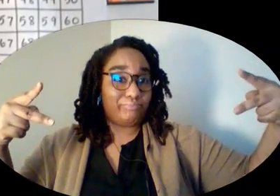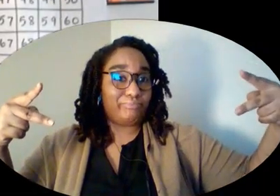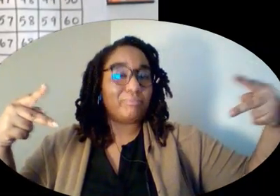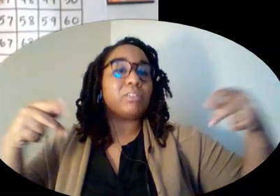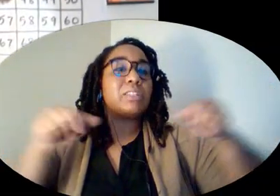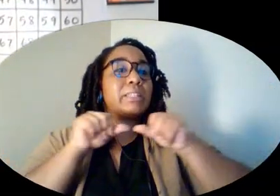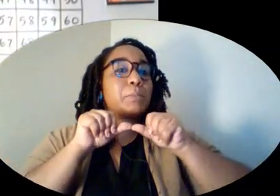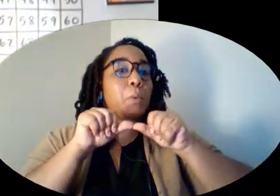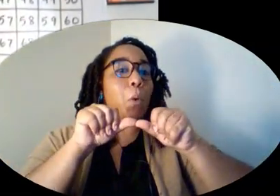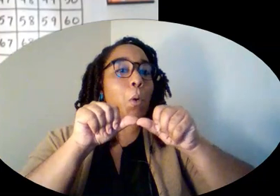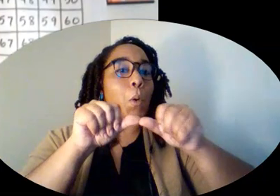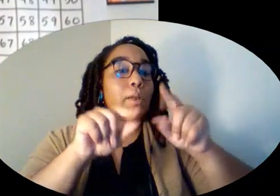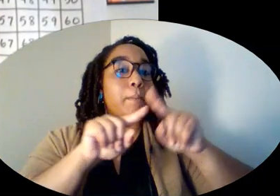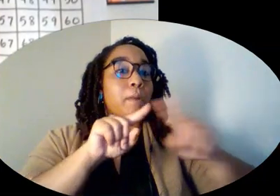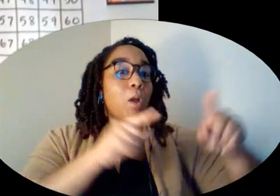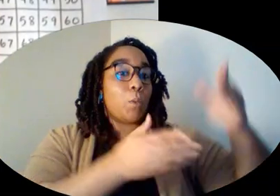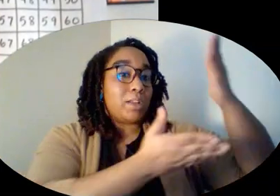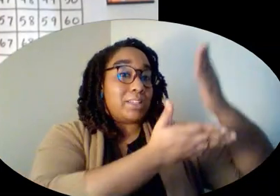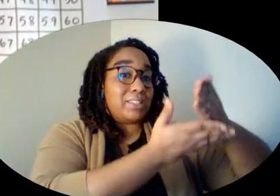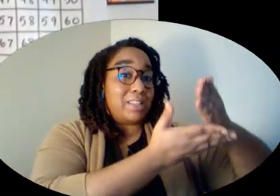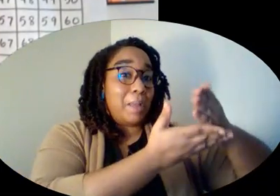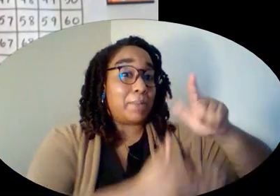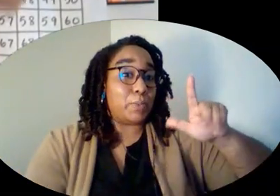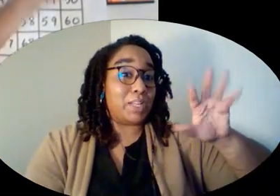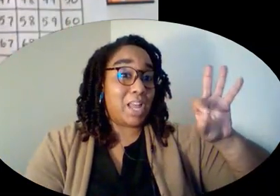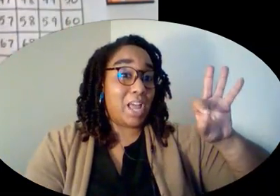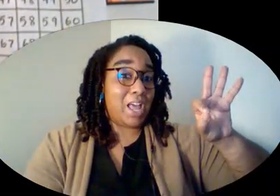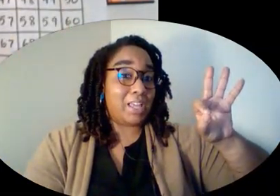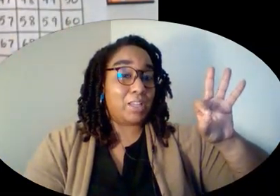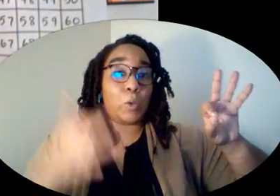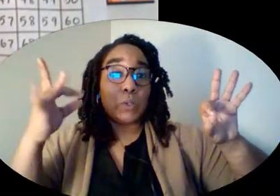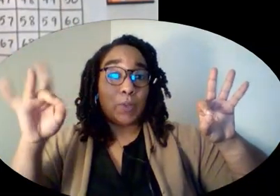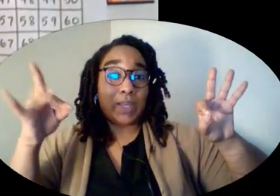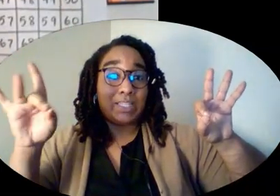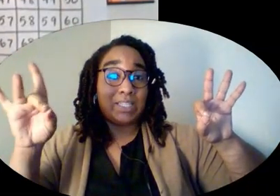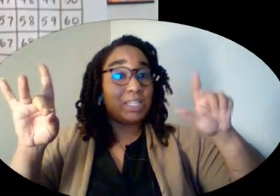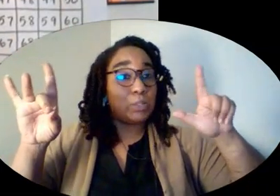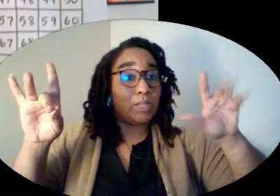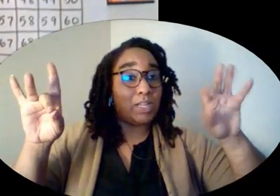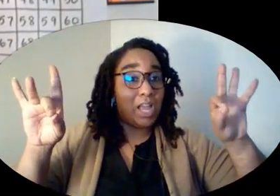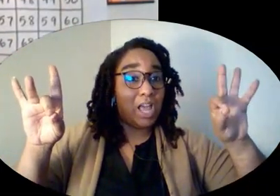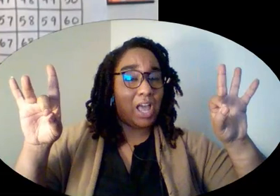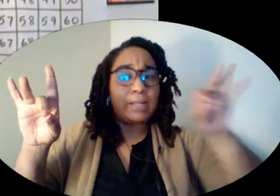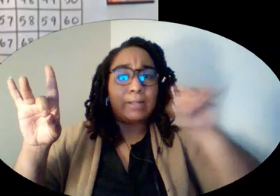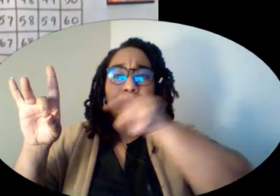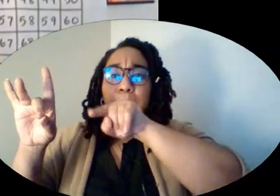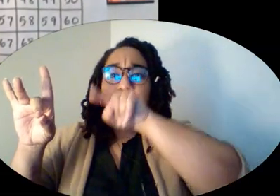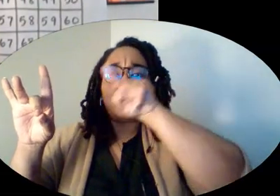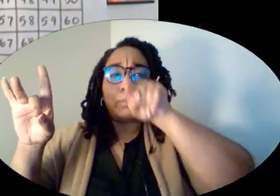going, but we're just going to stop right here at 29. And we have to figure out how far